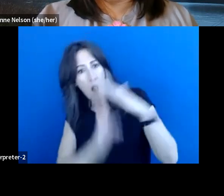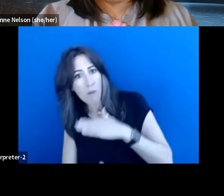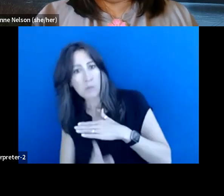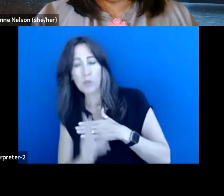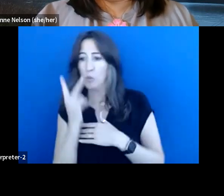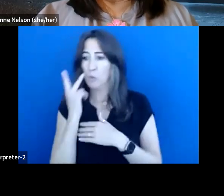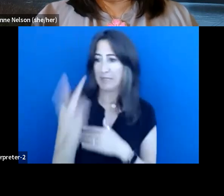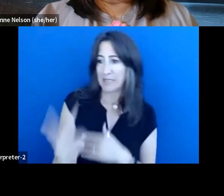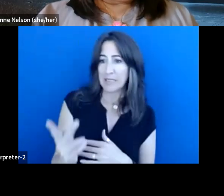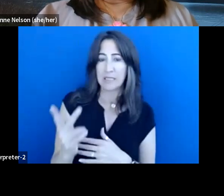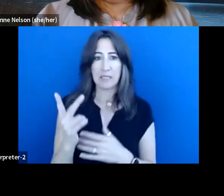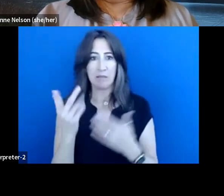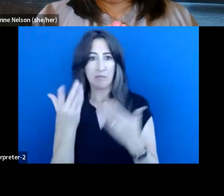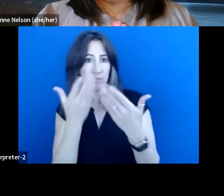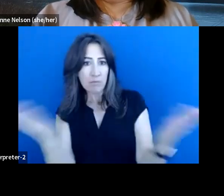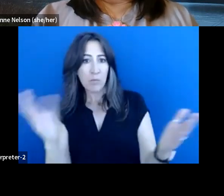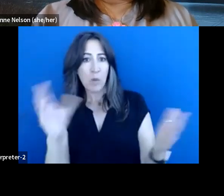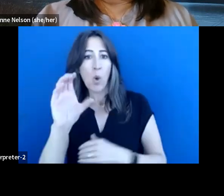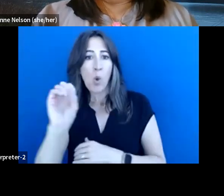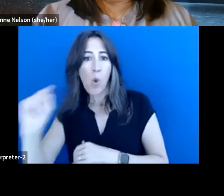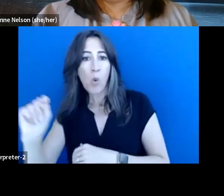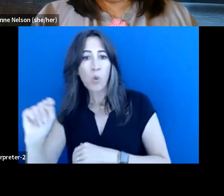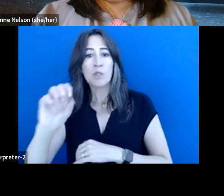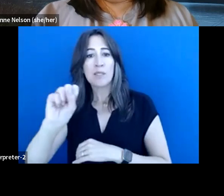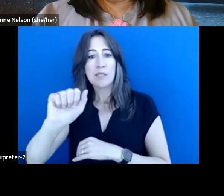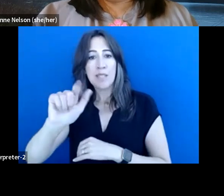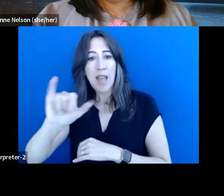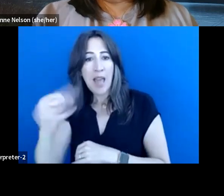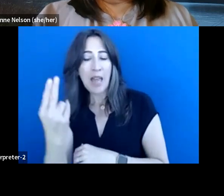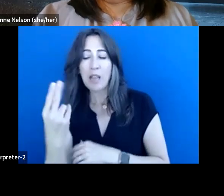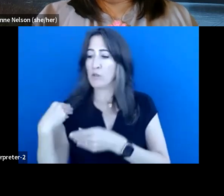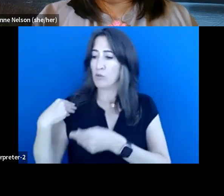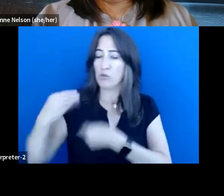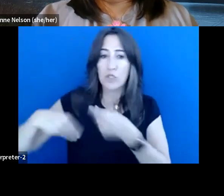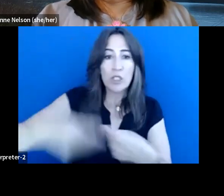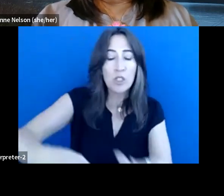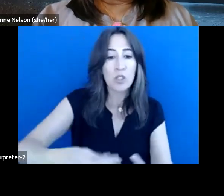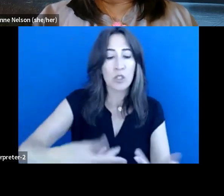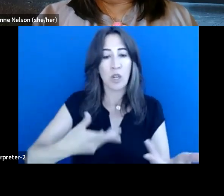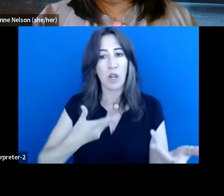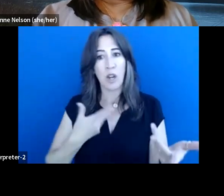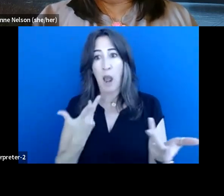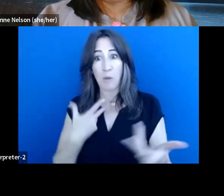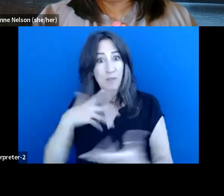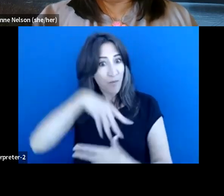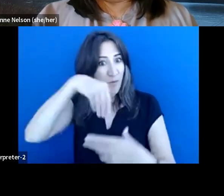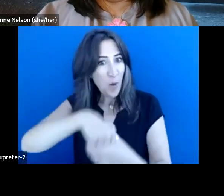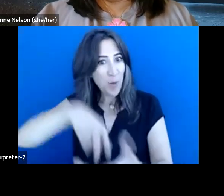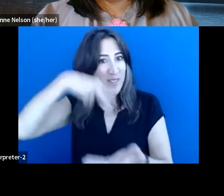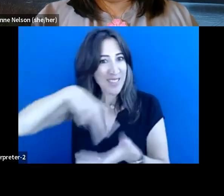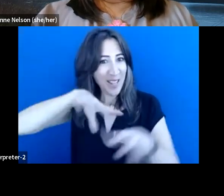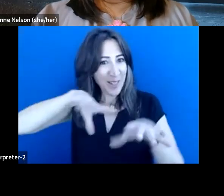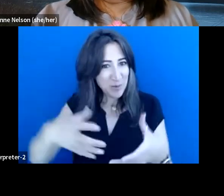witness Coast Salish traditions, humbled to be a part of the dance group that Christine started,